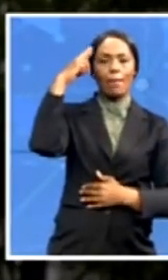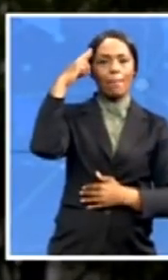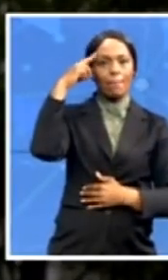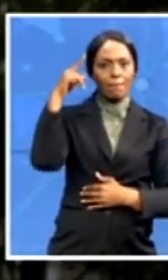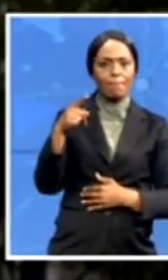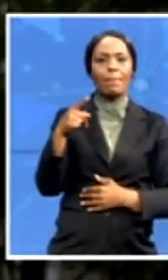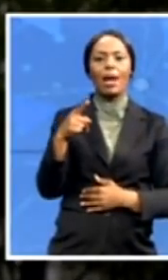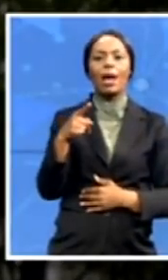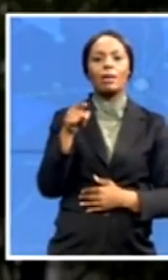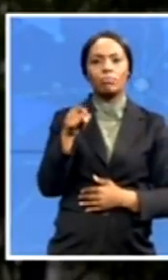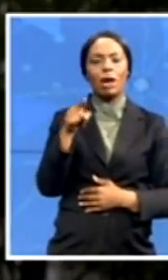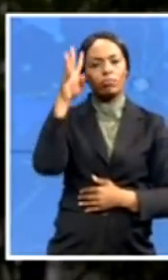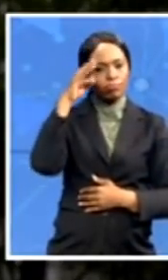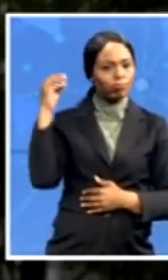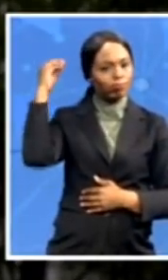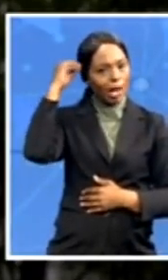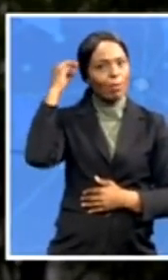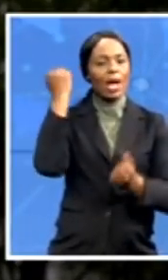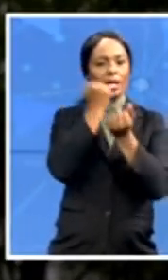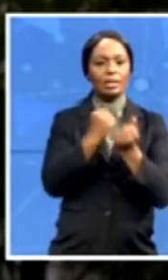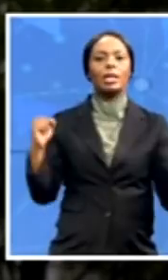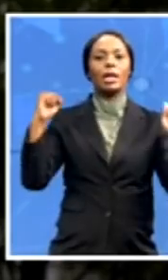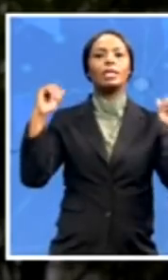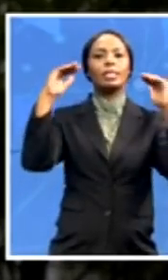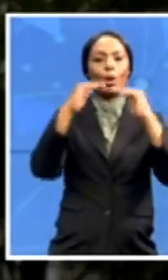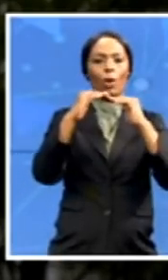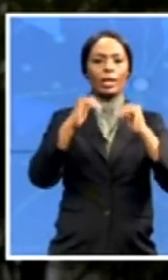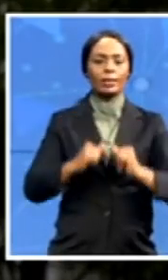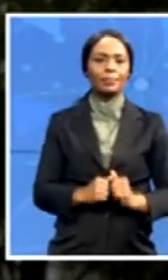And now, I would like you to please stand.